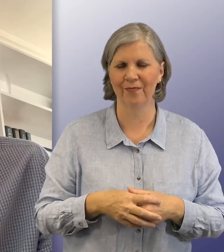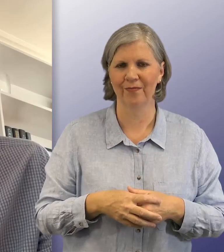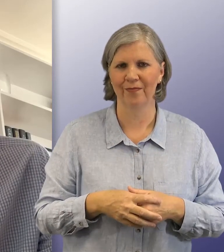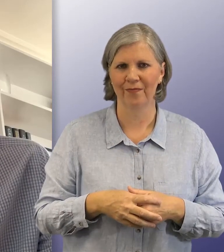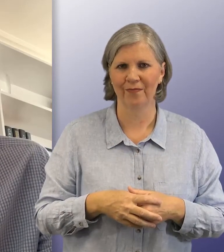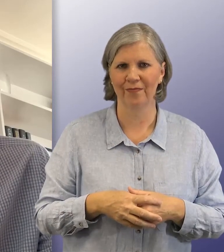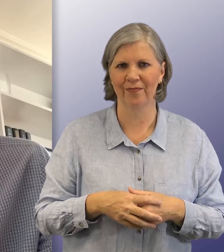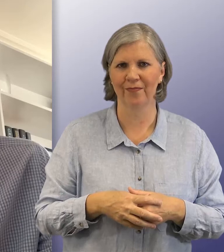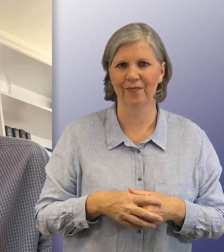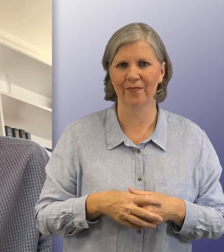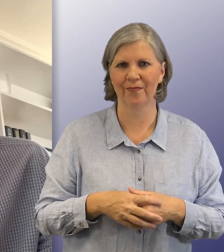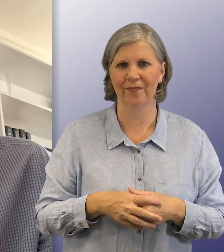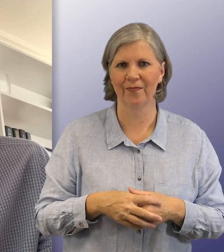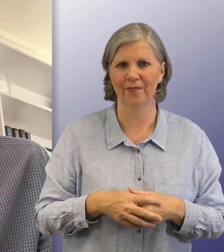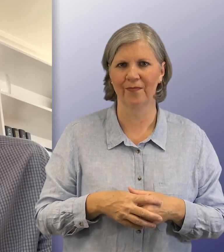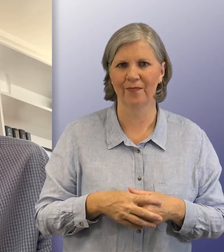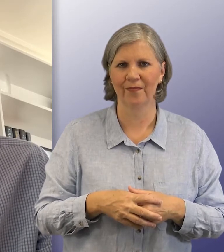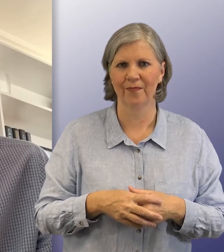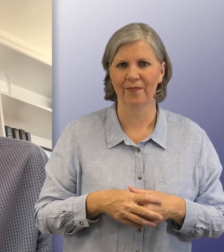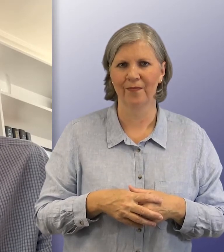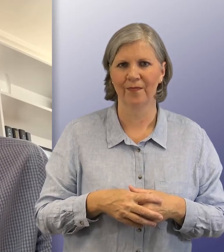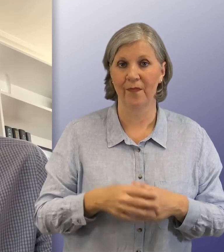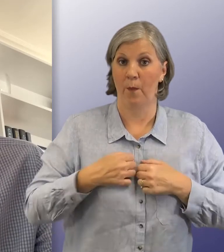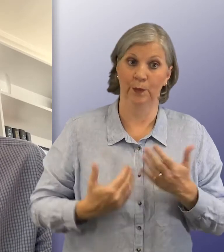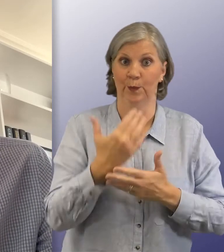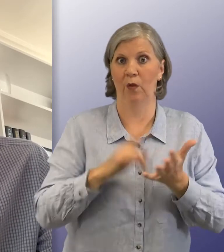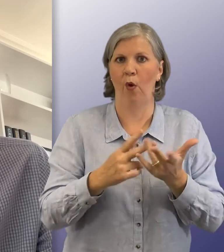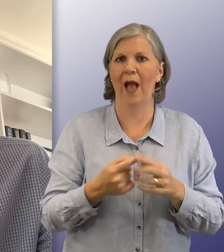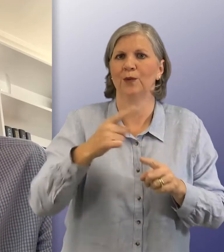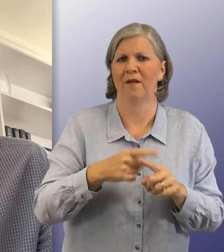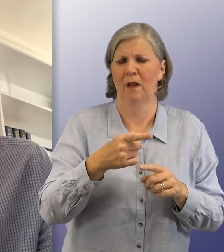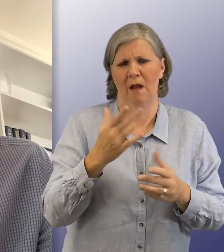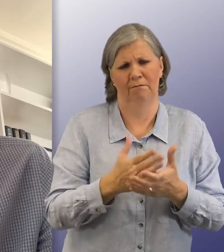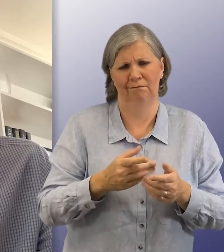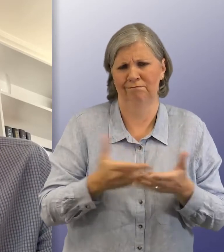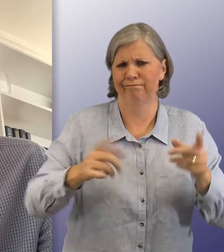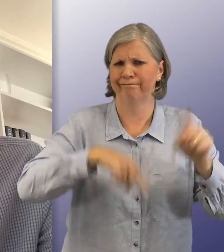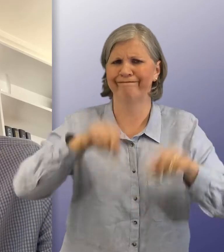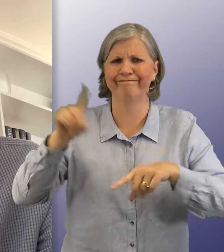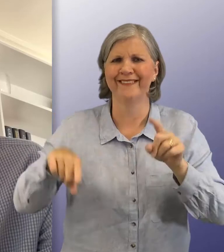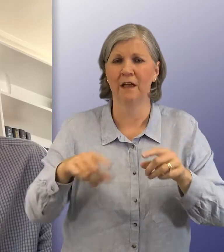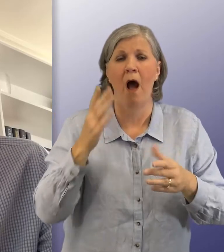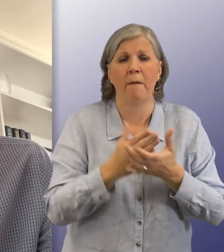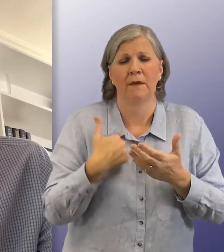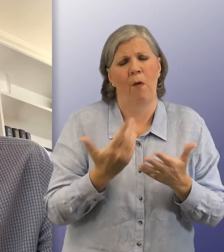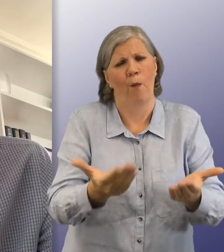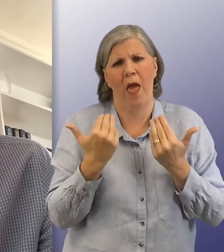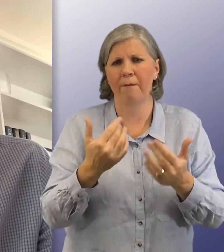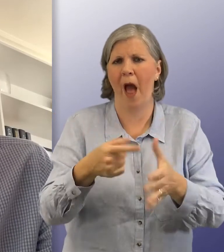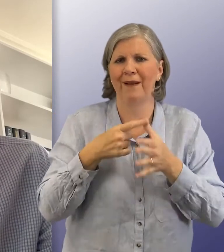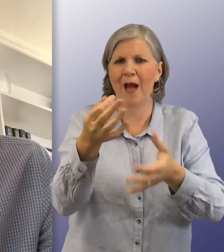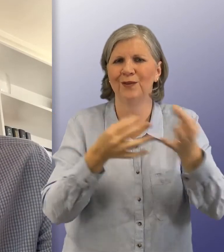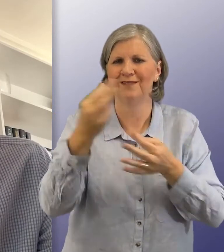more effective governments. Our new non-execs could come from any walk of life and I'd particularly welcome applications